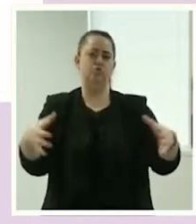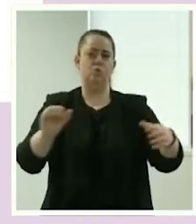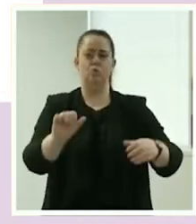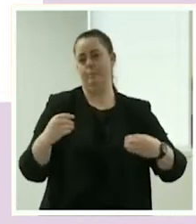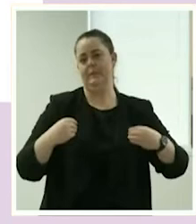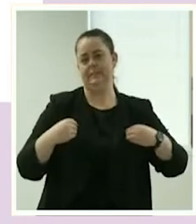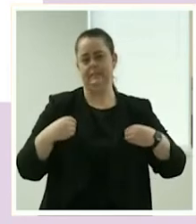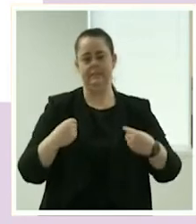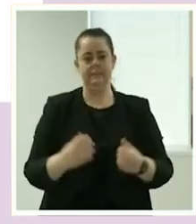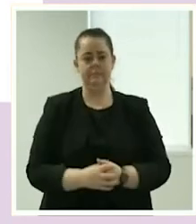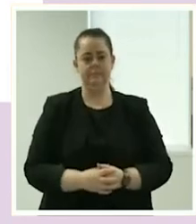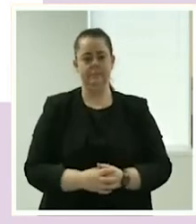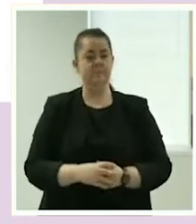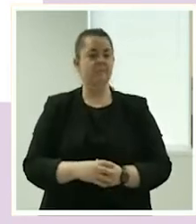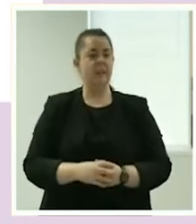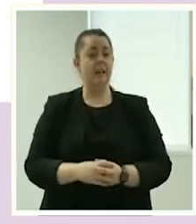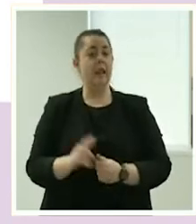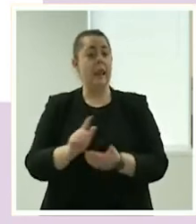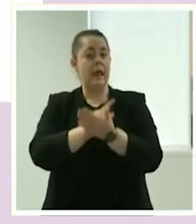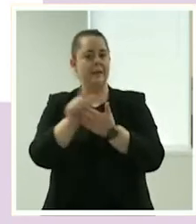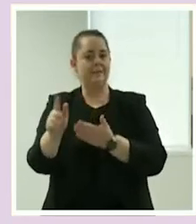this in the panel later.